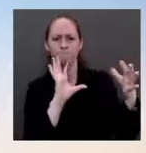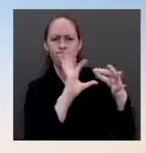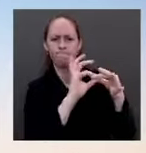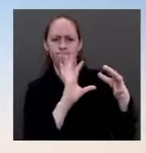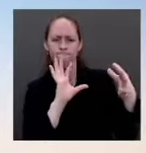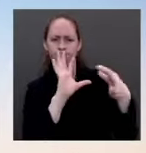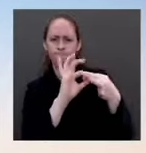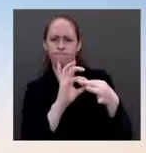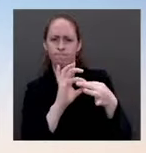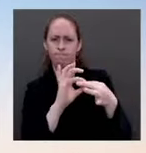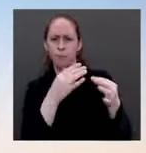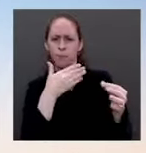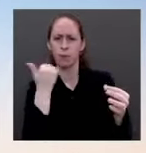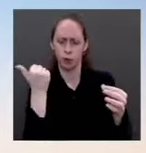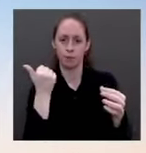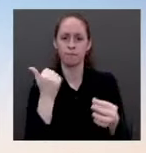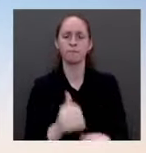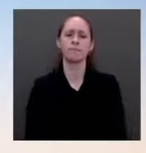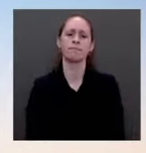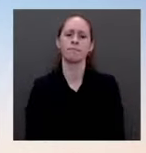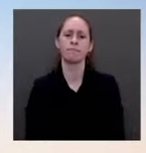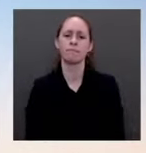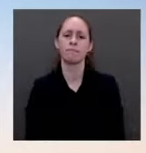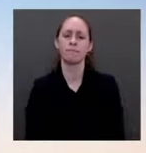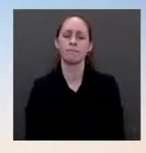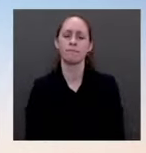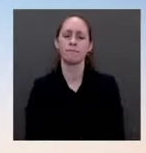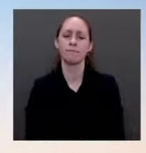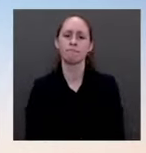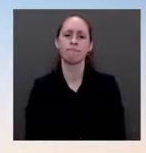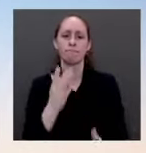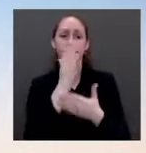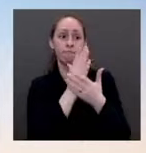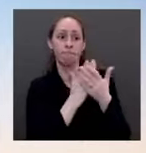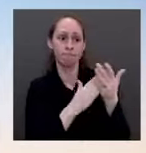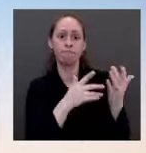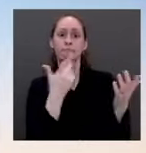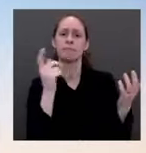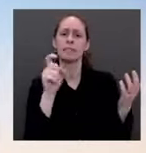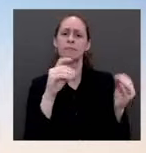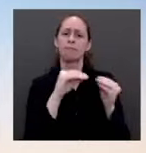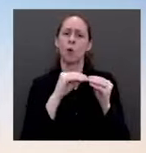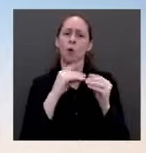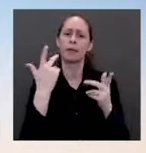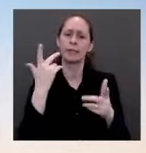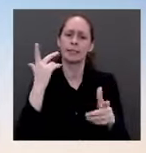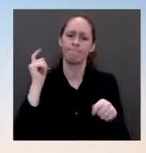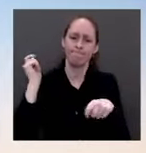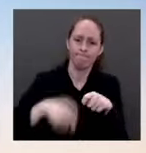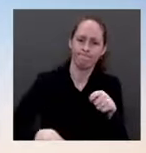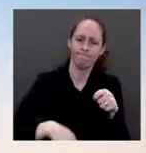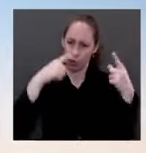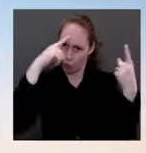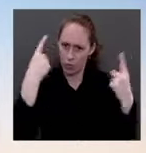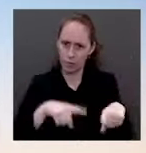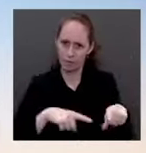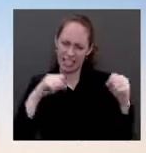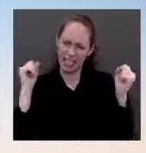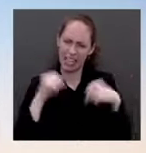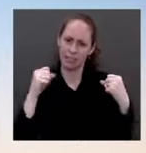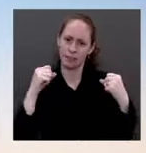direct bilateral relationships, has been a priority for the President from the beginning, because he thinks it will strengthen our